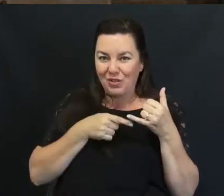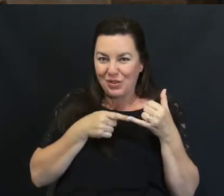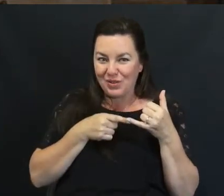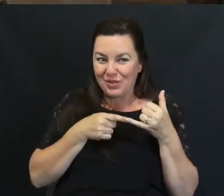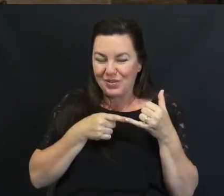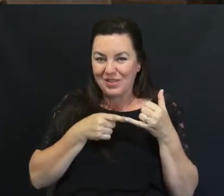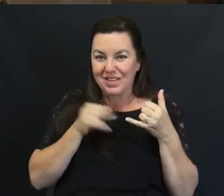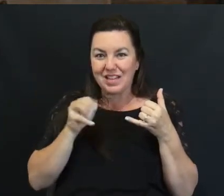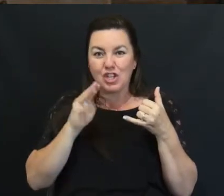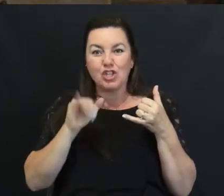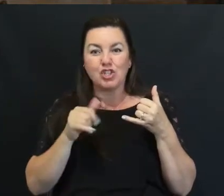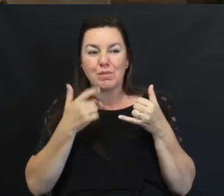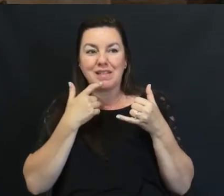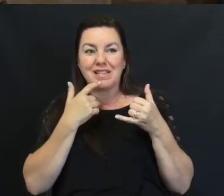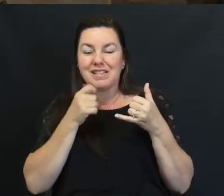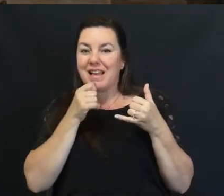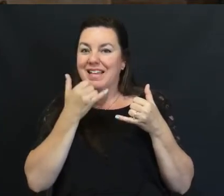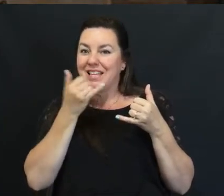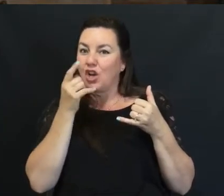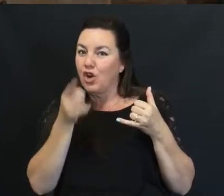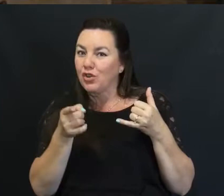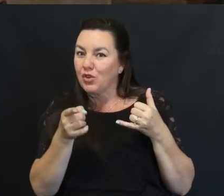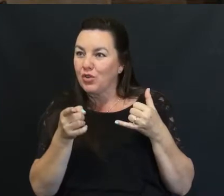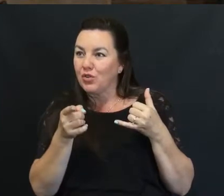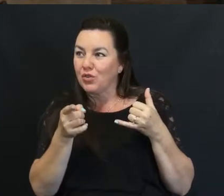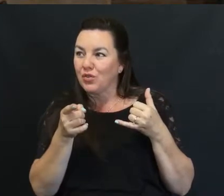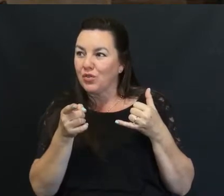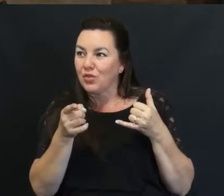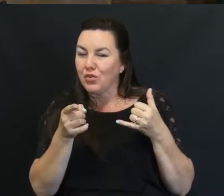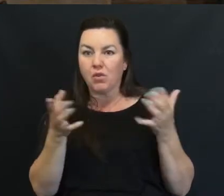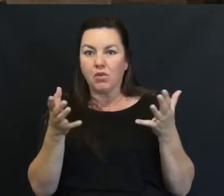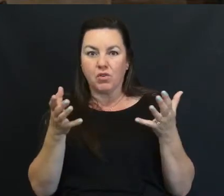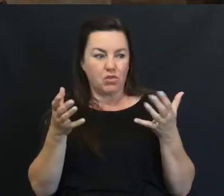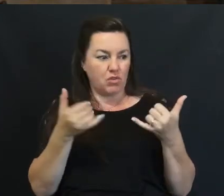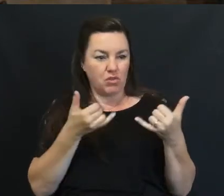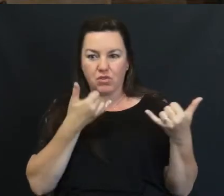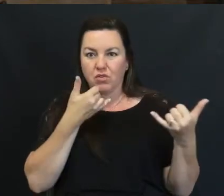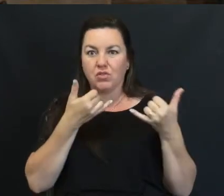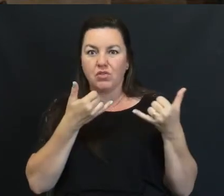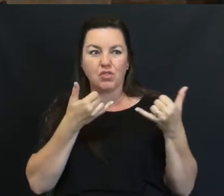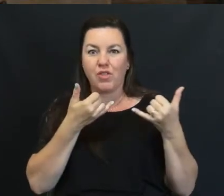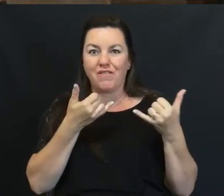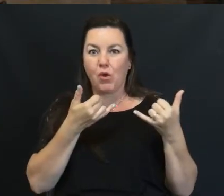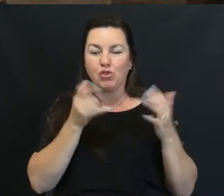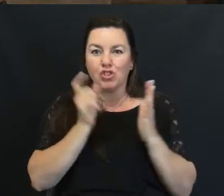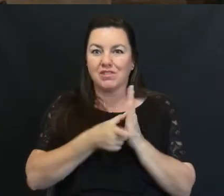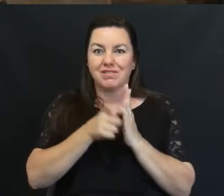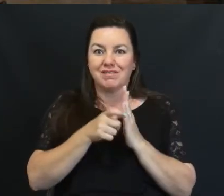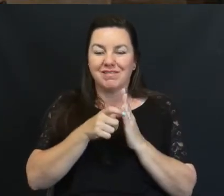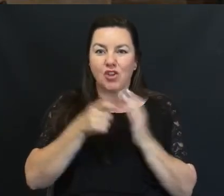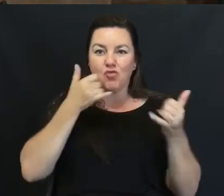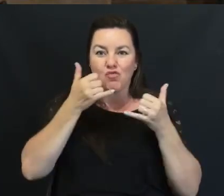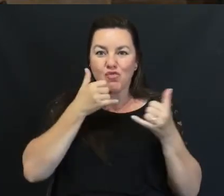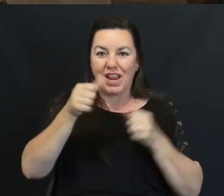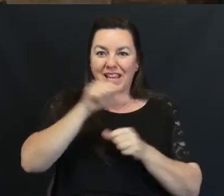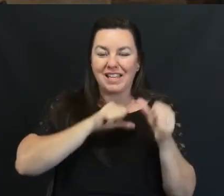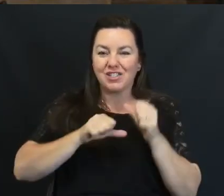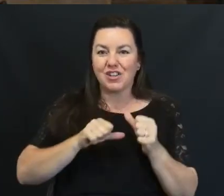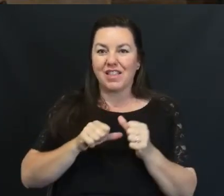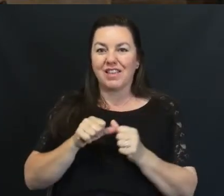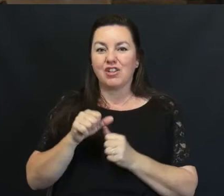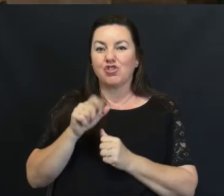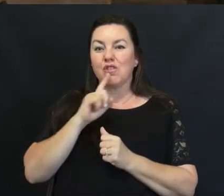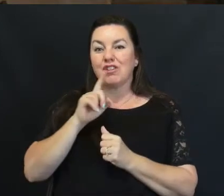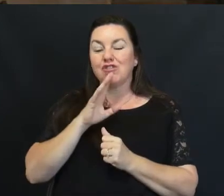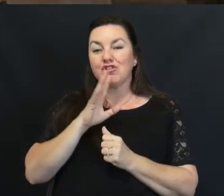And Jimmy said Well I didn't call you So Mike just started Talking to Jimmy About his truck And this was